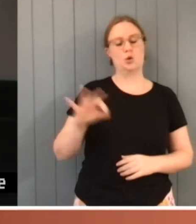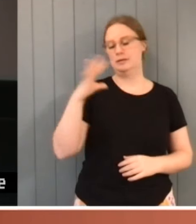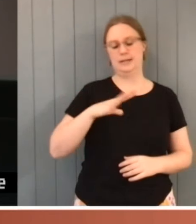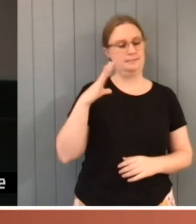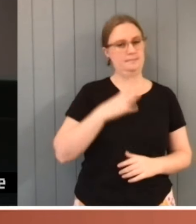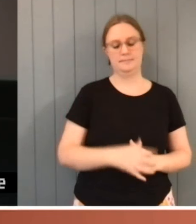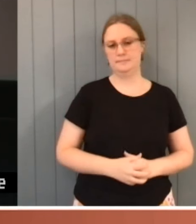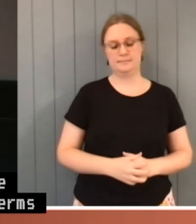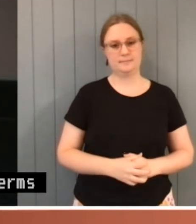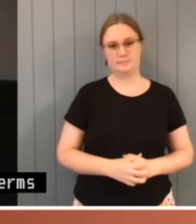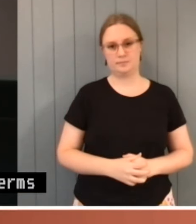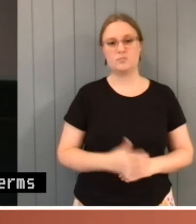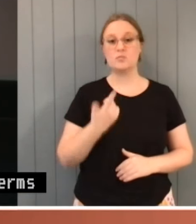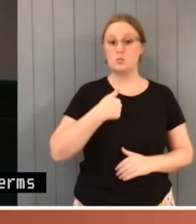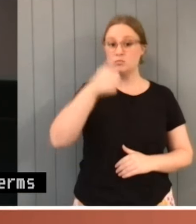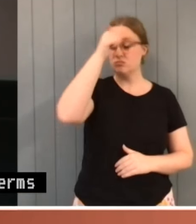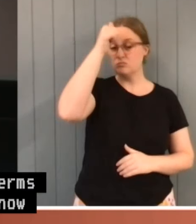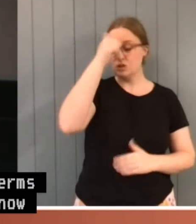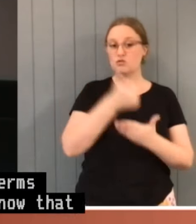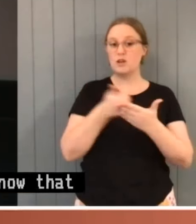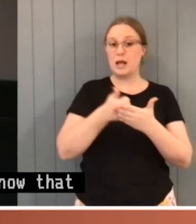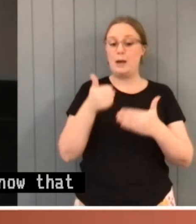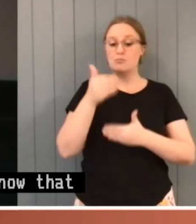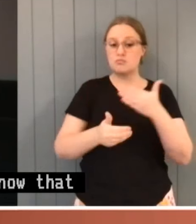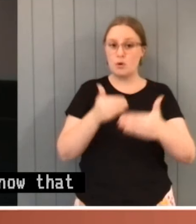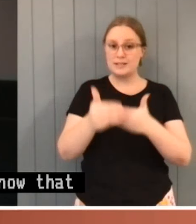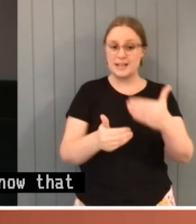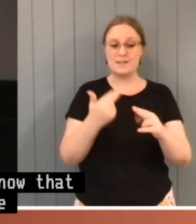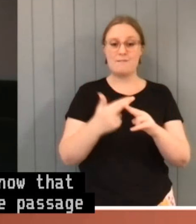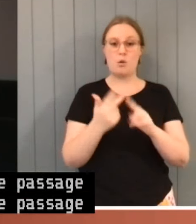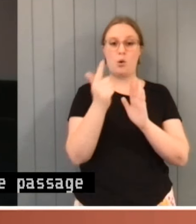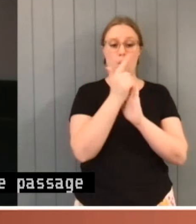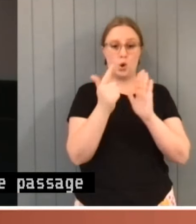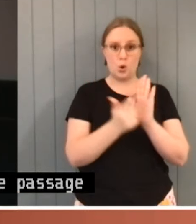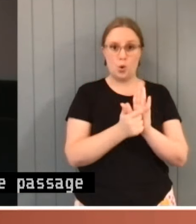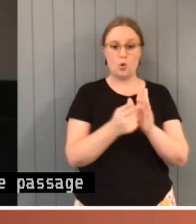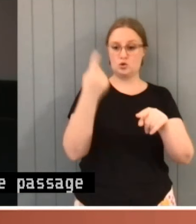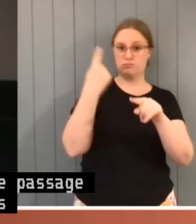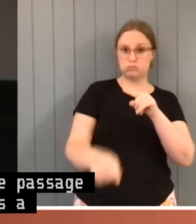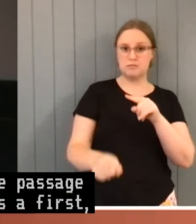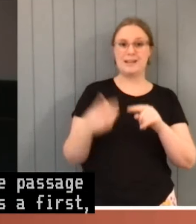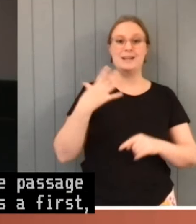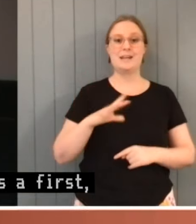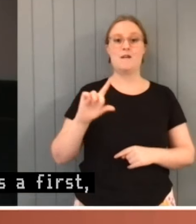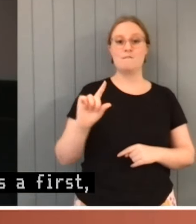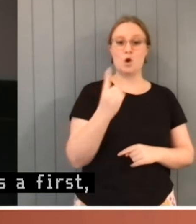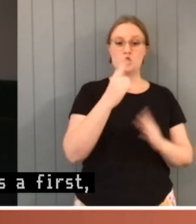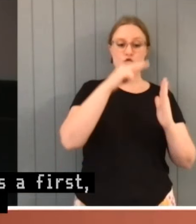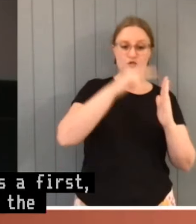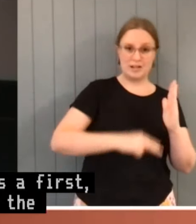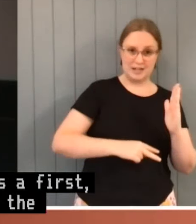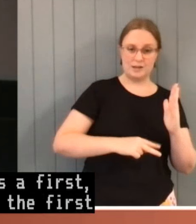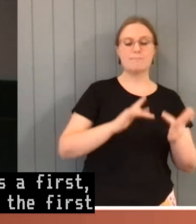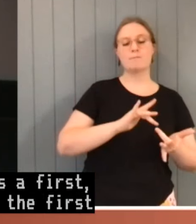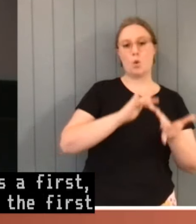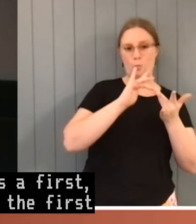know that the regular process for the passage of a bill into law involves a first, second and third reading, the first something of a formality, the second